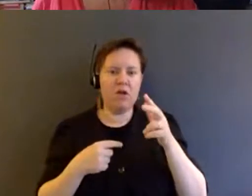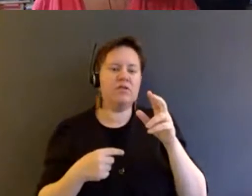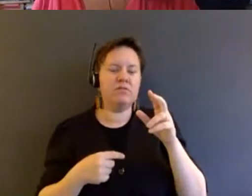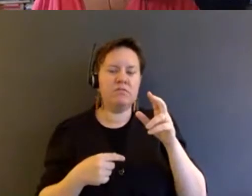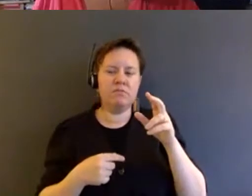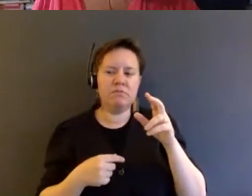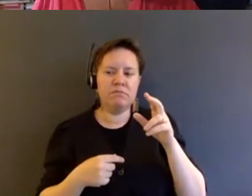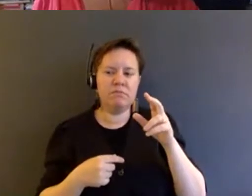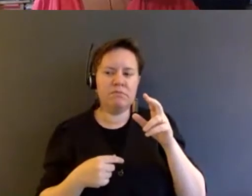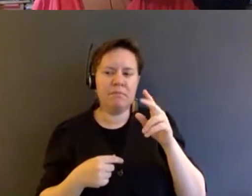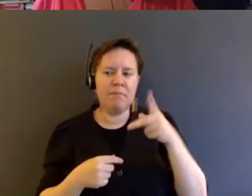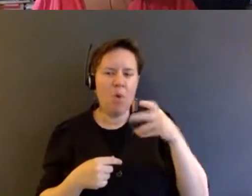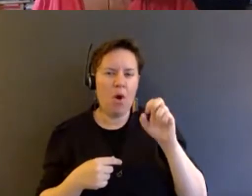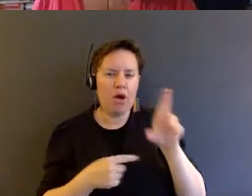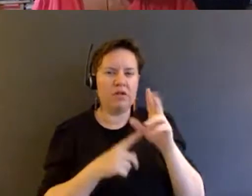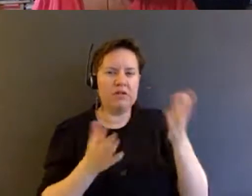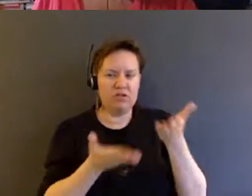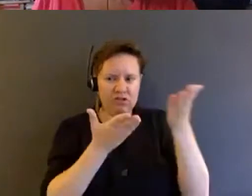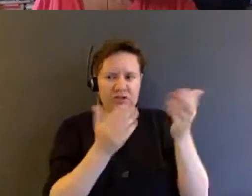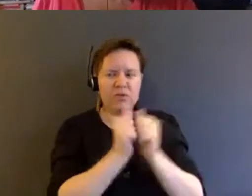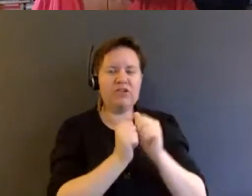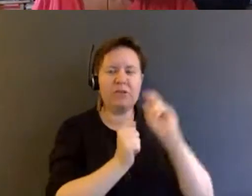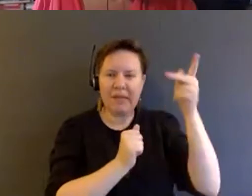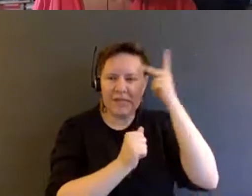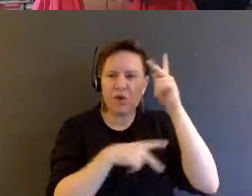which is a political form of state violence.